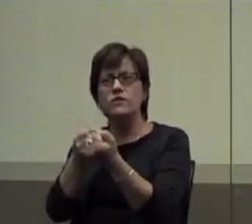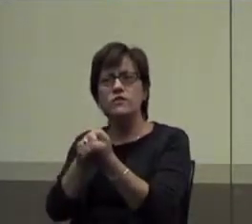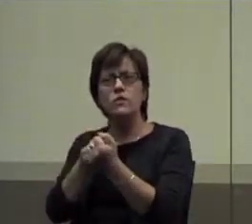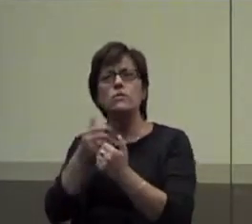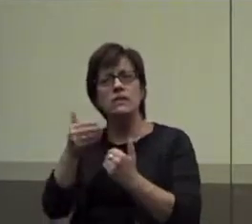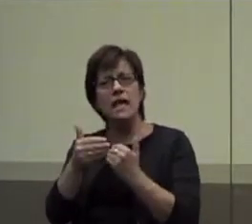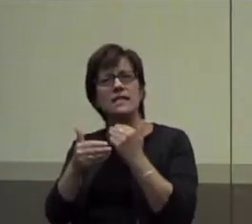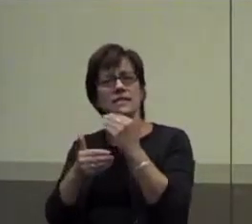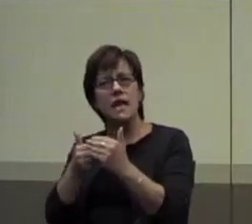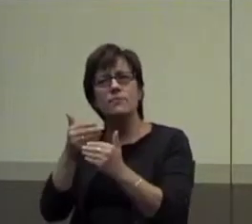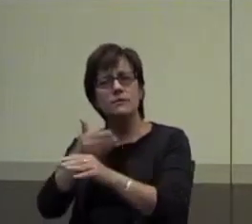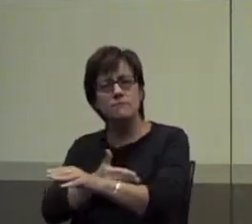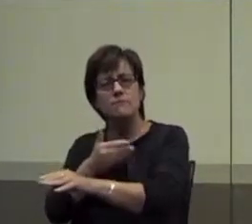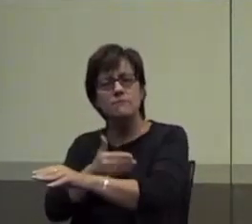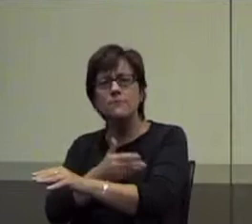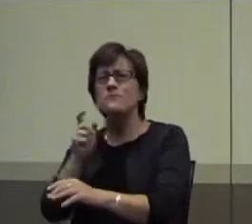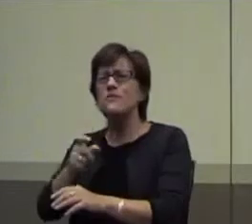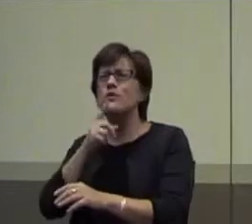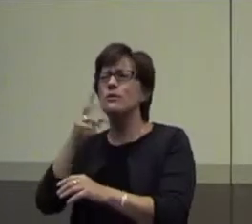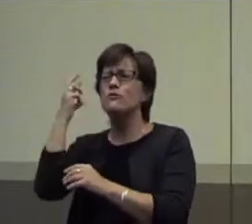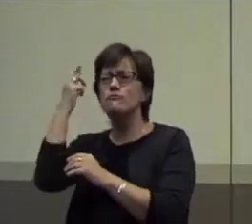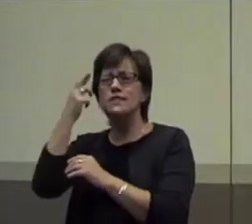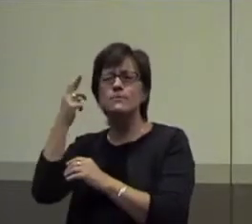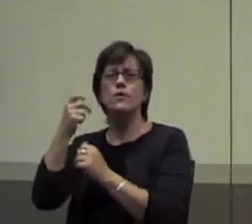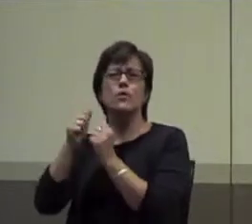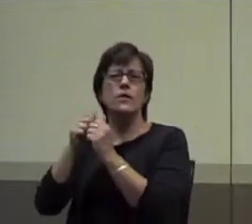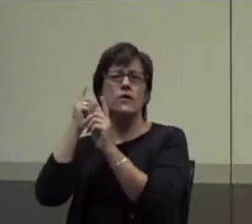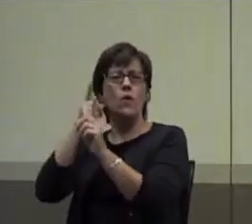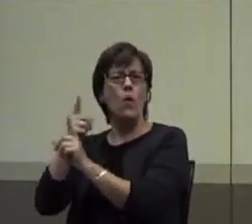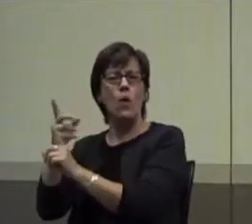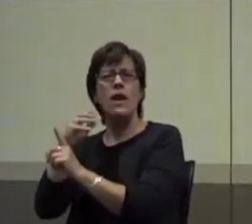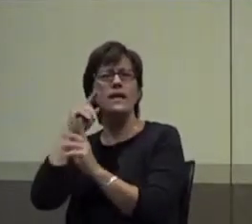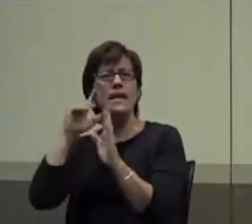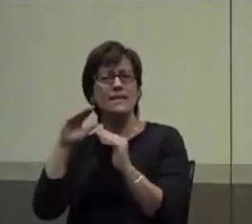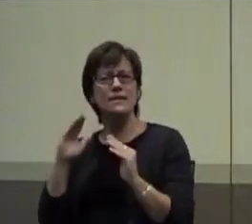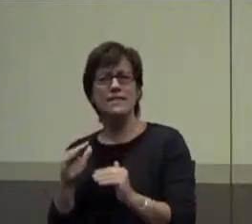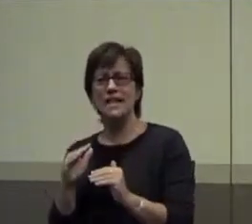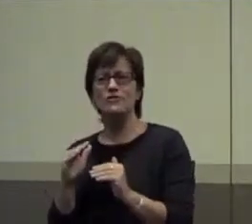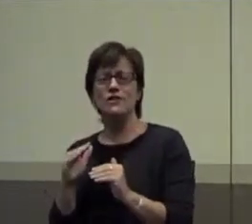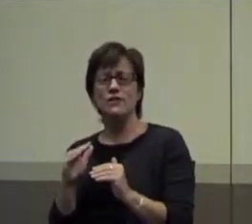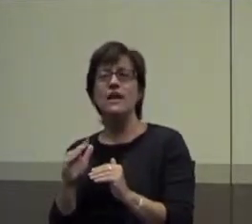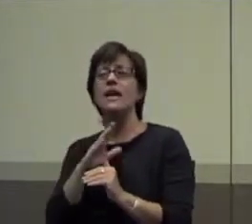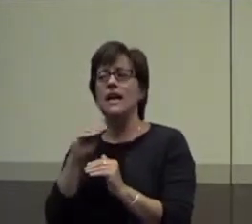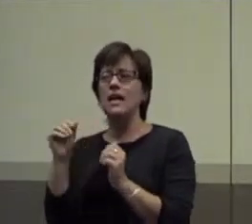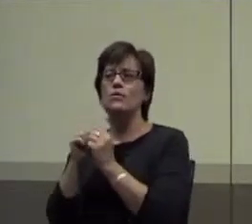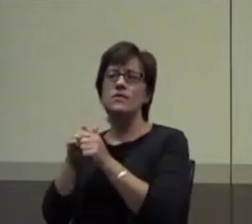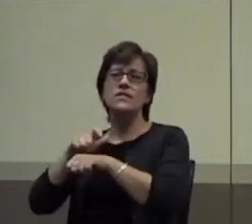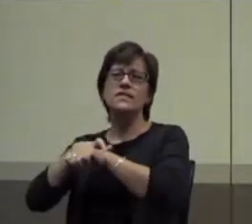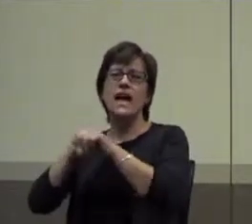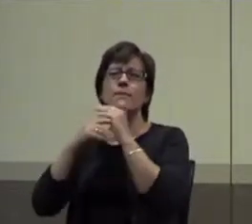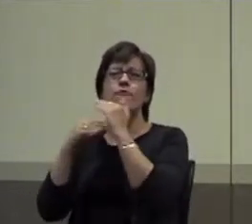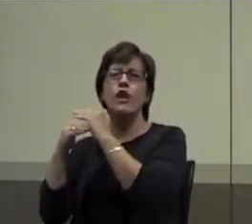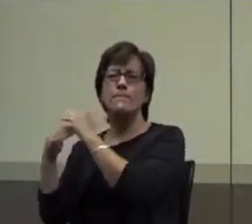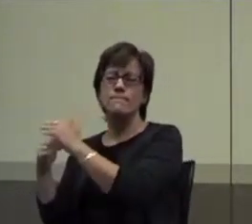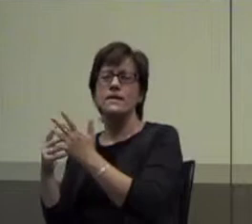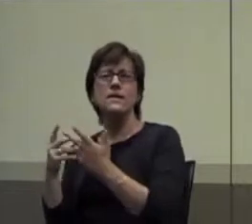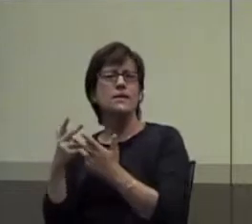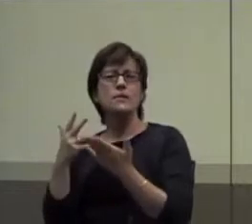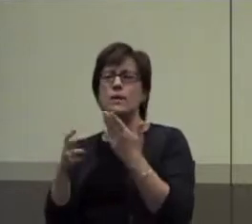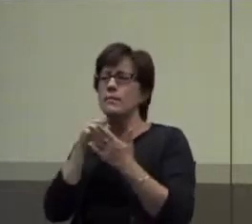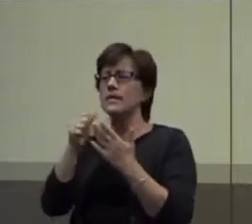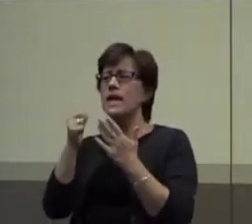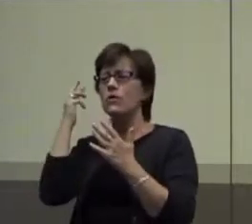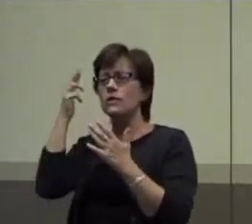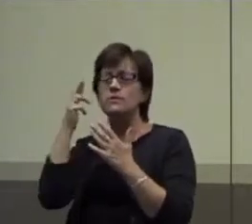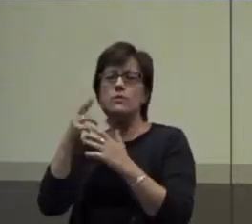So we need to be reasonable with our goals and expectations, okay, and with our timeframes. So it's probably not reasonable timeframe